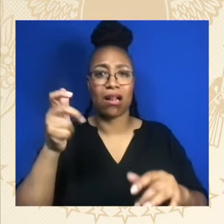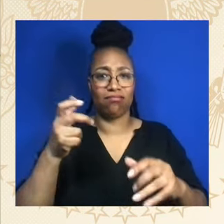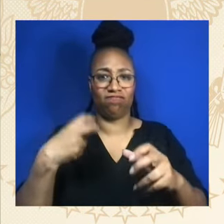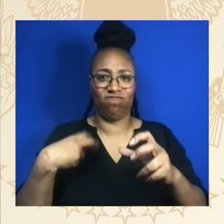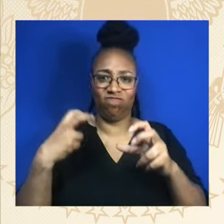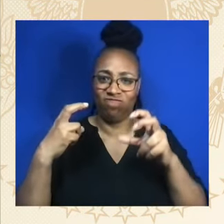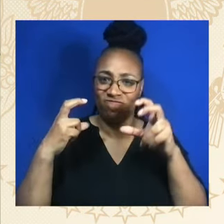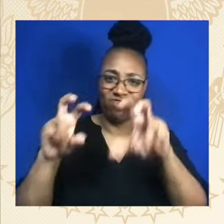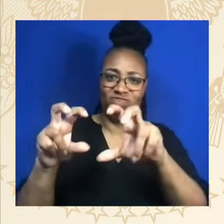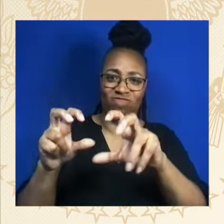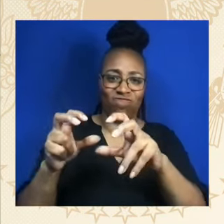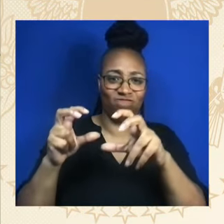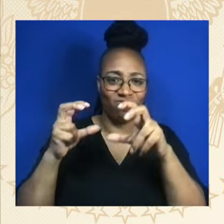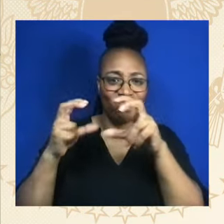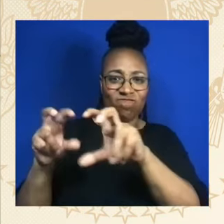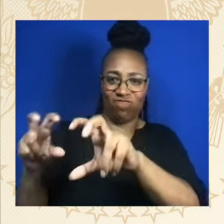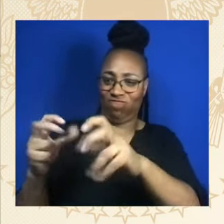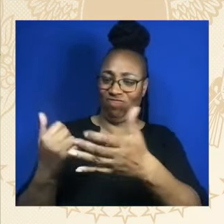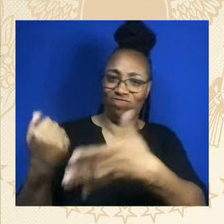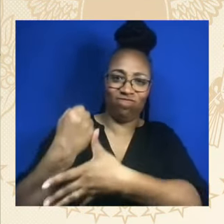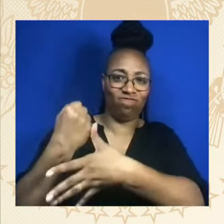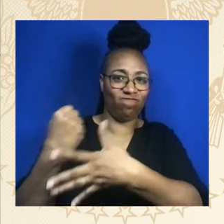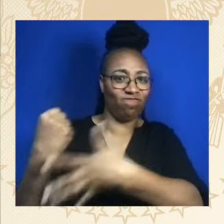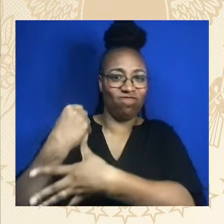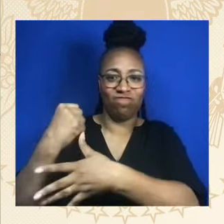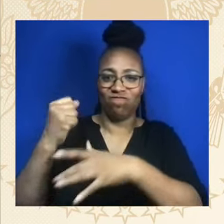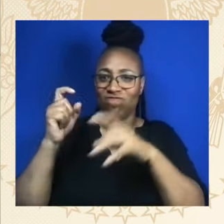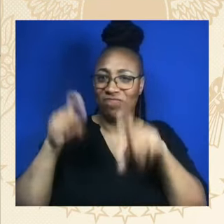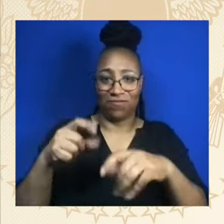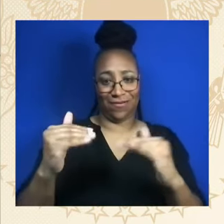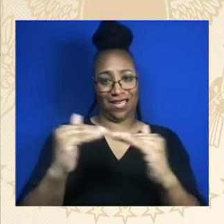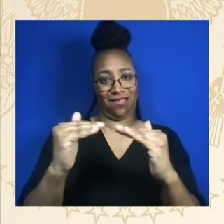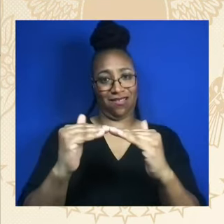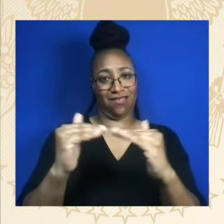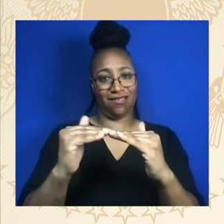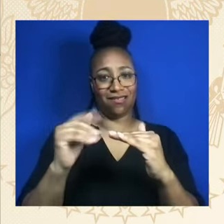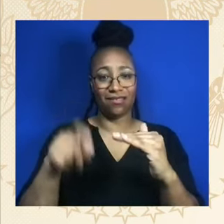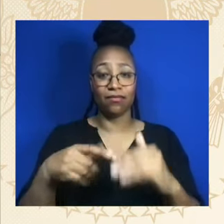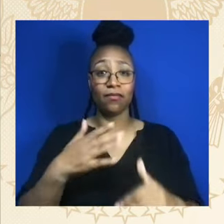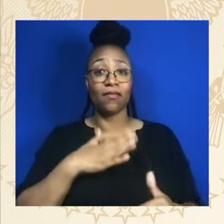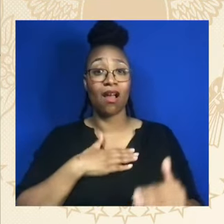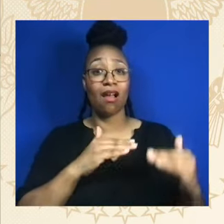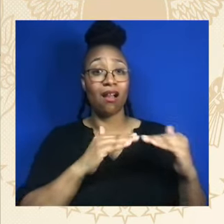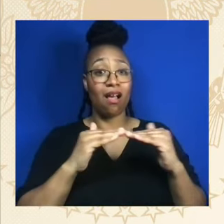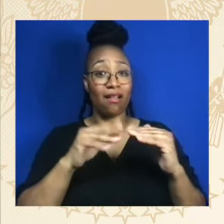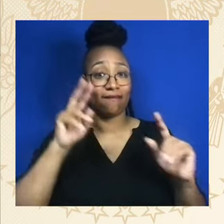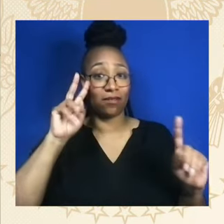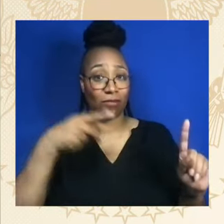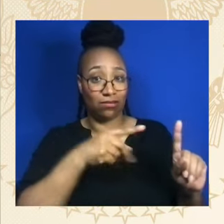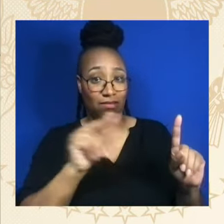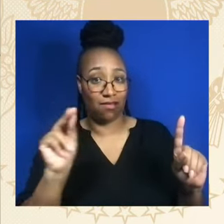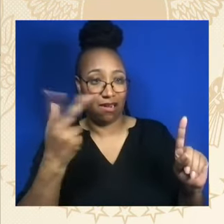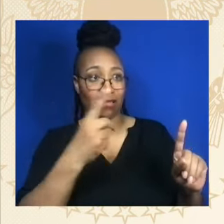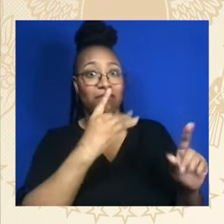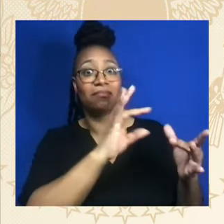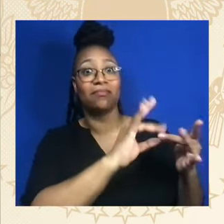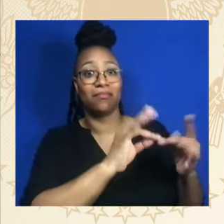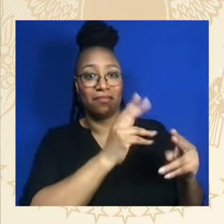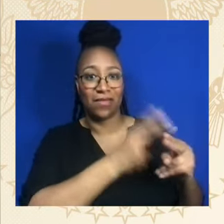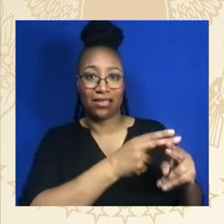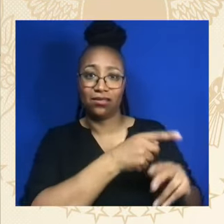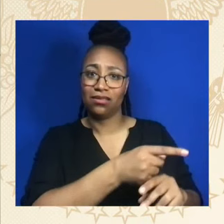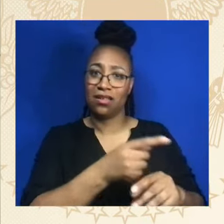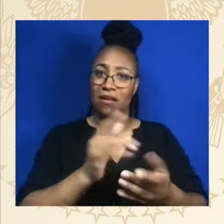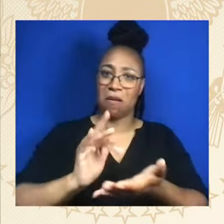mentioned by my colleague, my vice president — our vice president — poisonous lead pipes for every child in America being eliminated. We got schools — 400